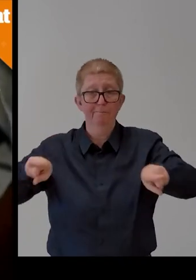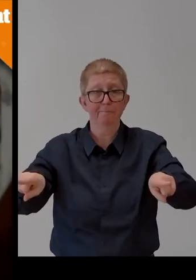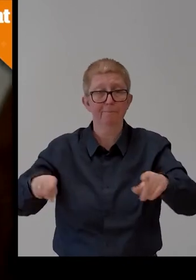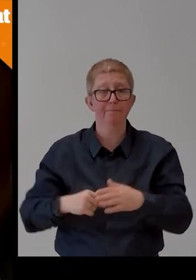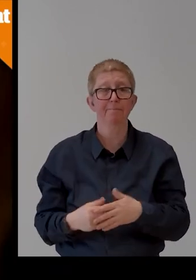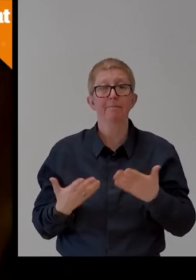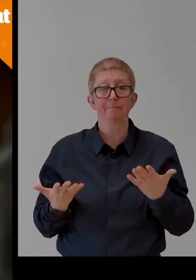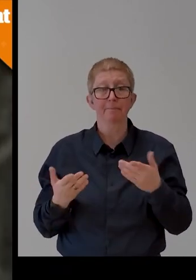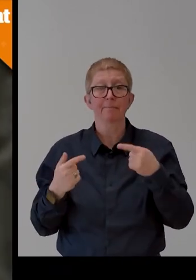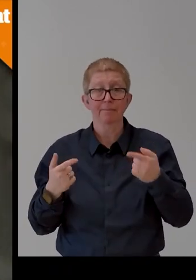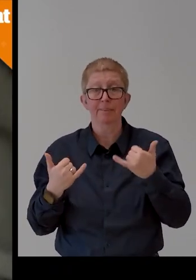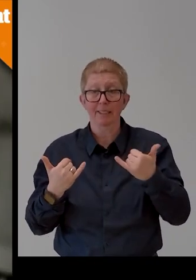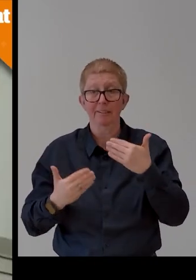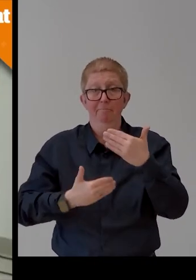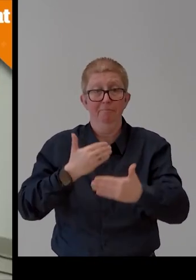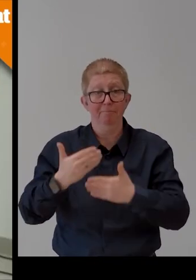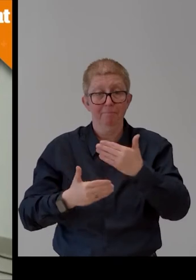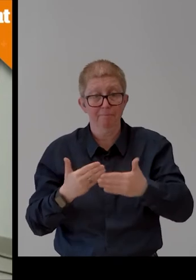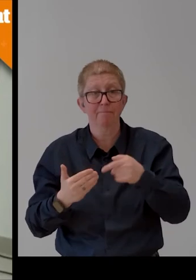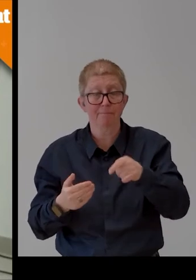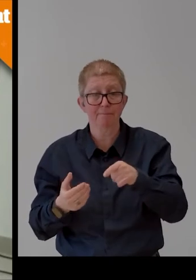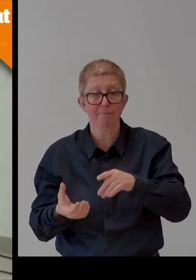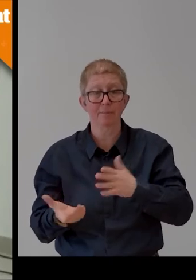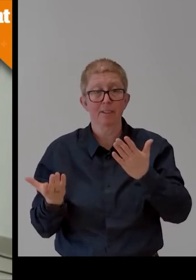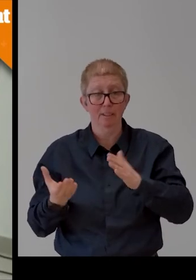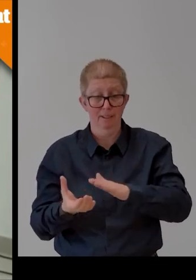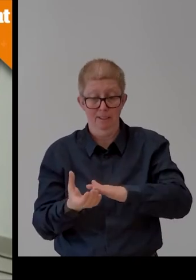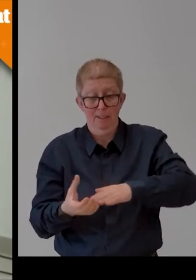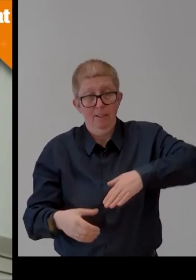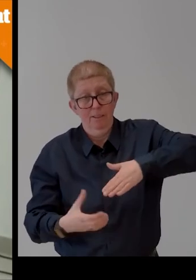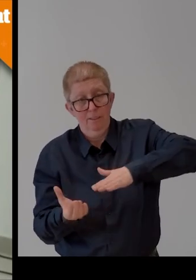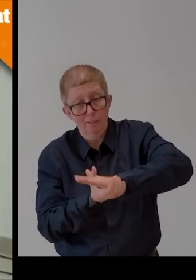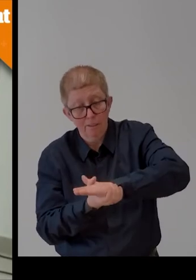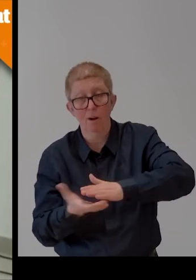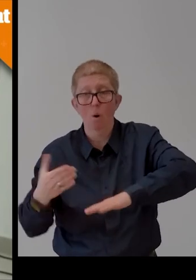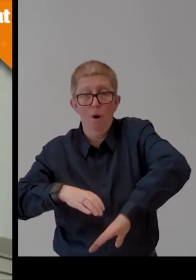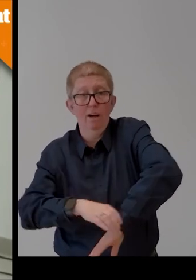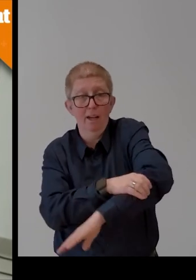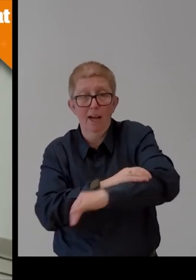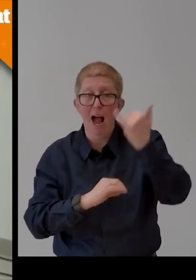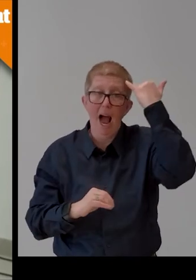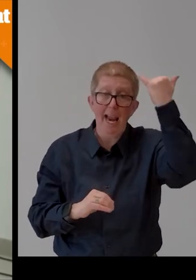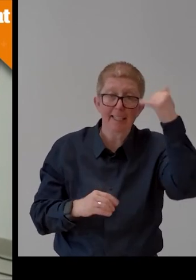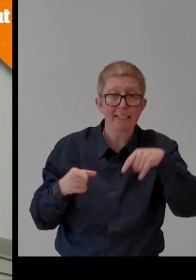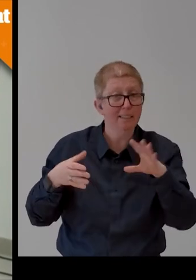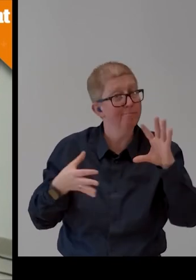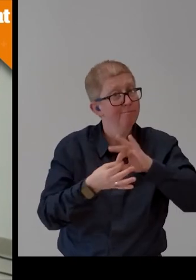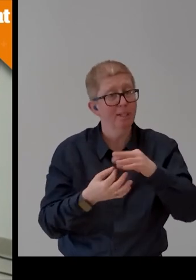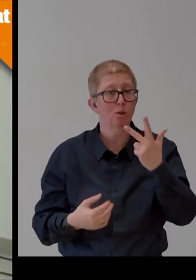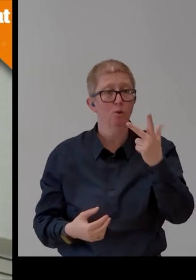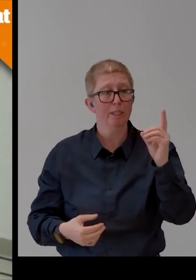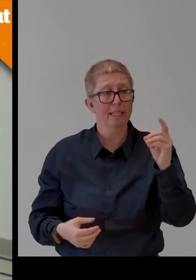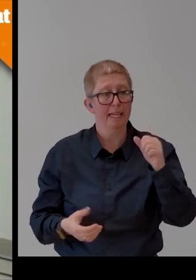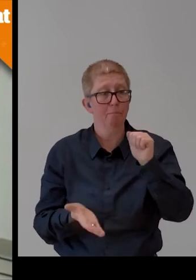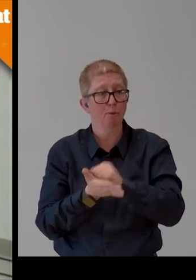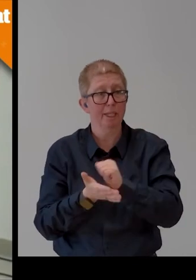using 3D printers. Prash and Garde engineering graduate sits next to a printer and explains how the Jaipur